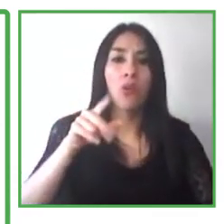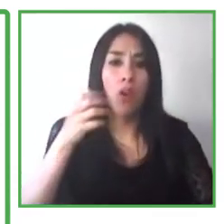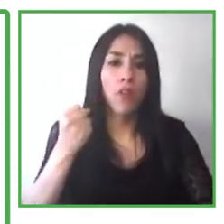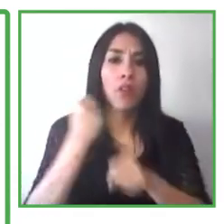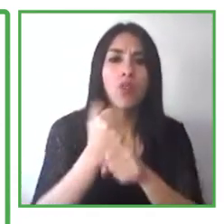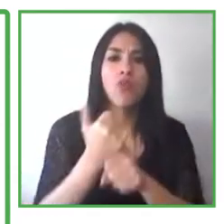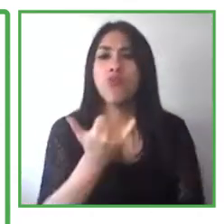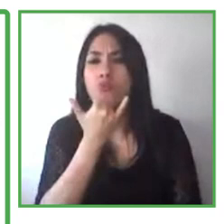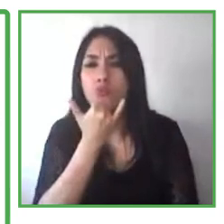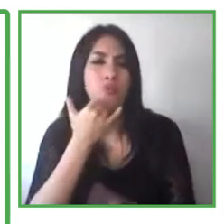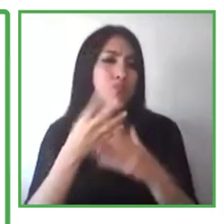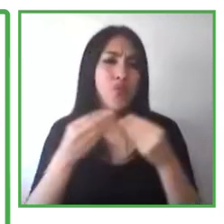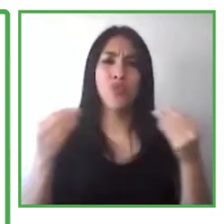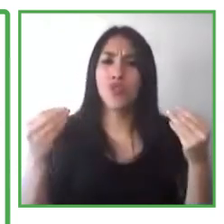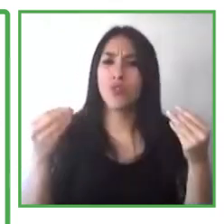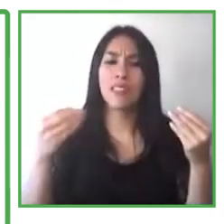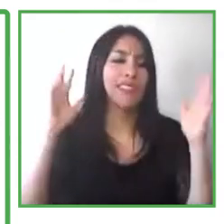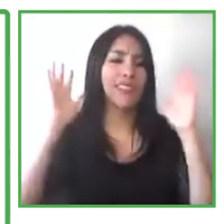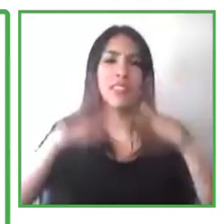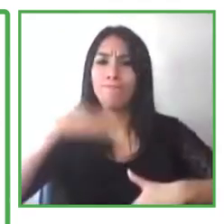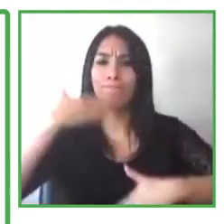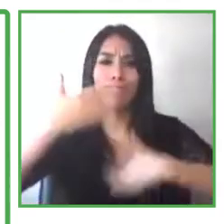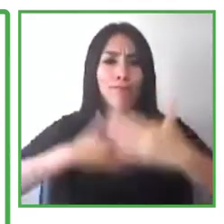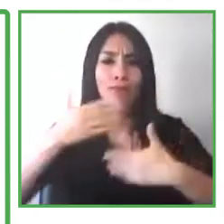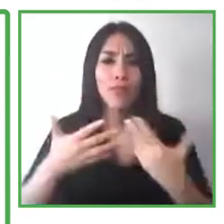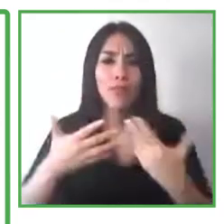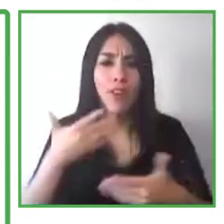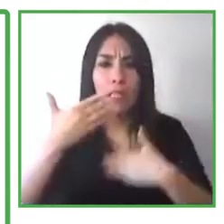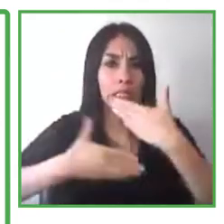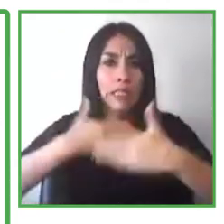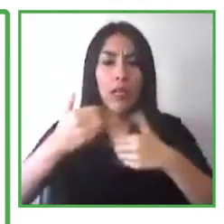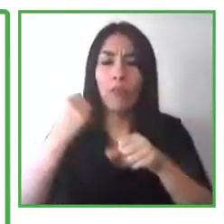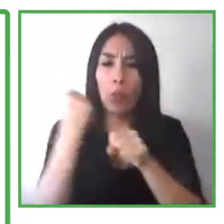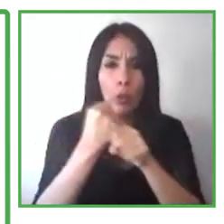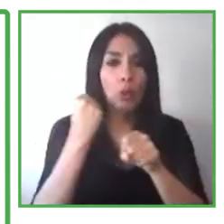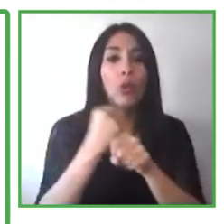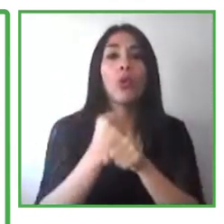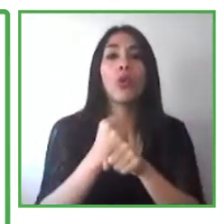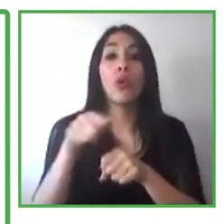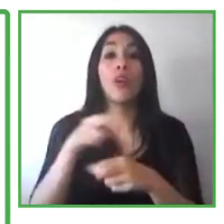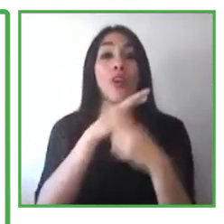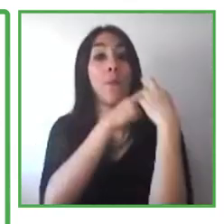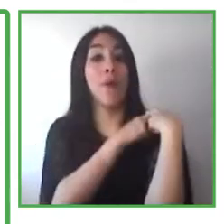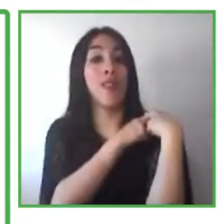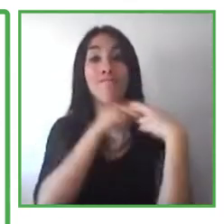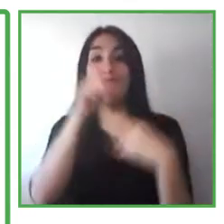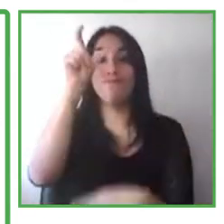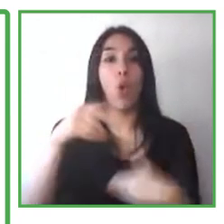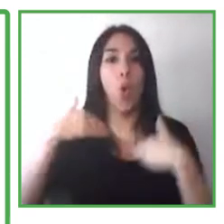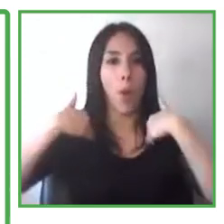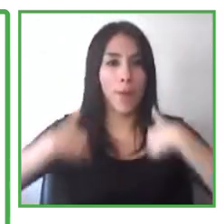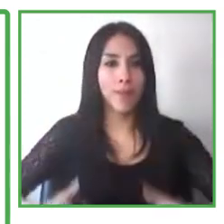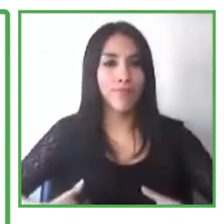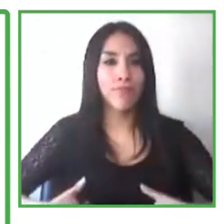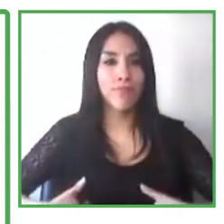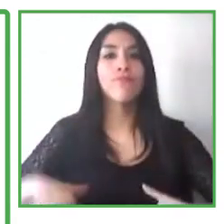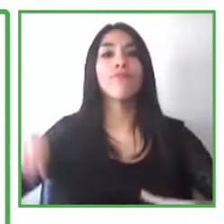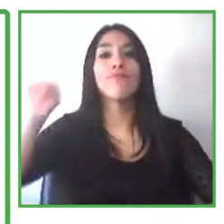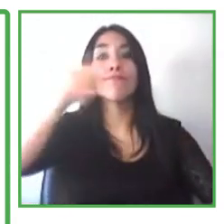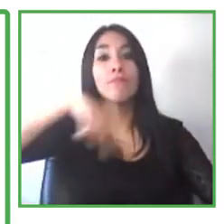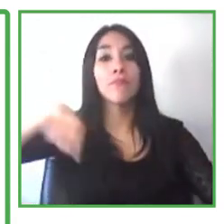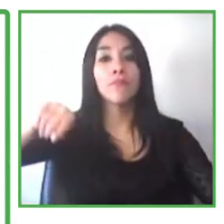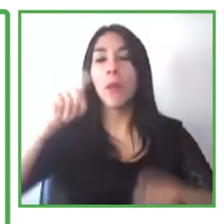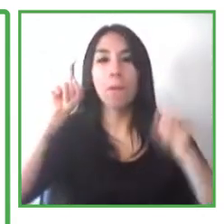So it's a win-win for everyone. It's beneficial to the candidate because now they have a job and a meaningful career in information